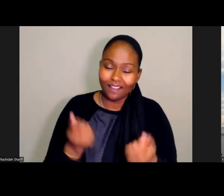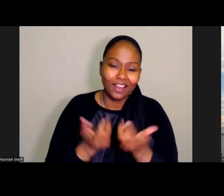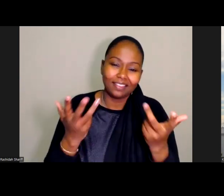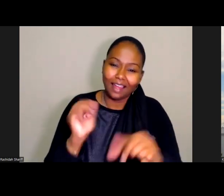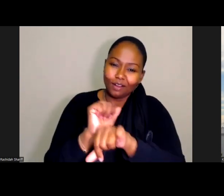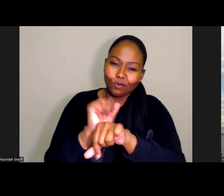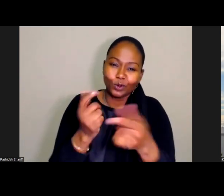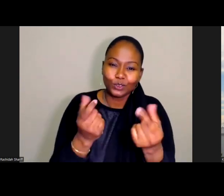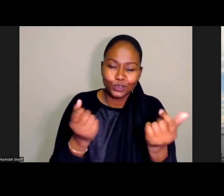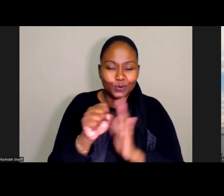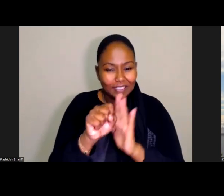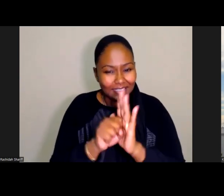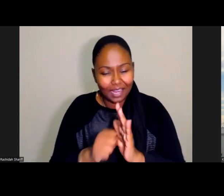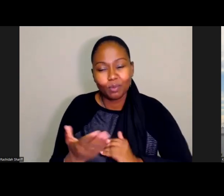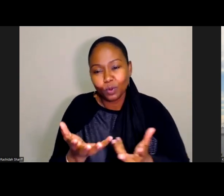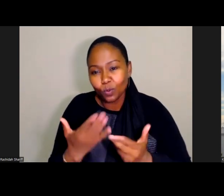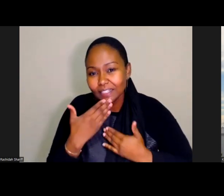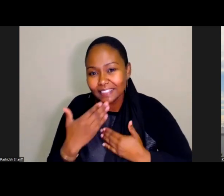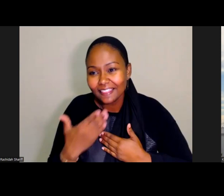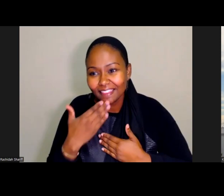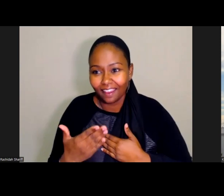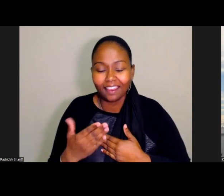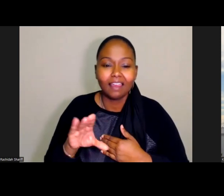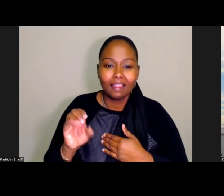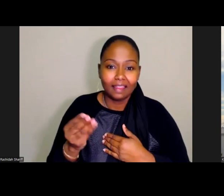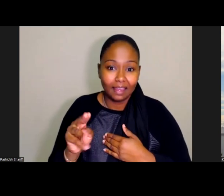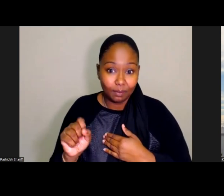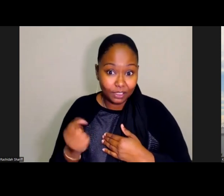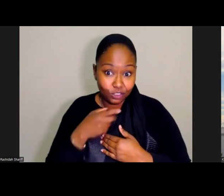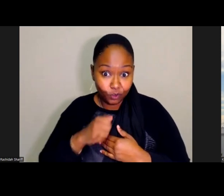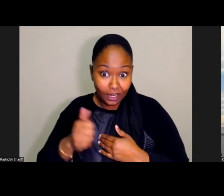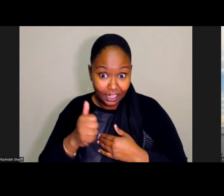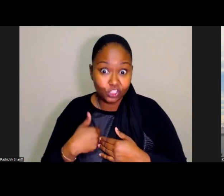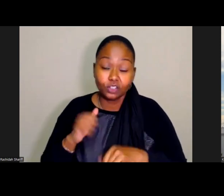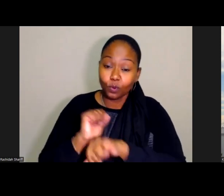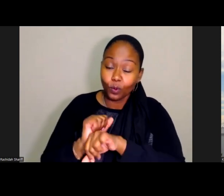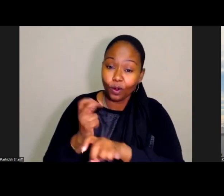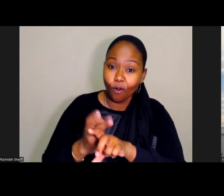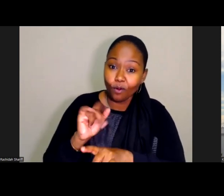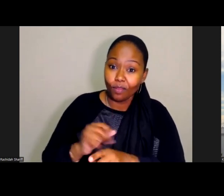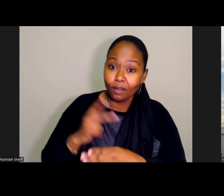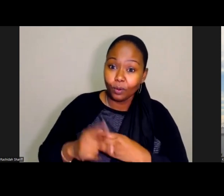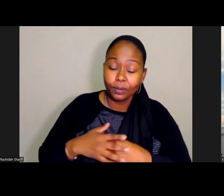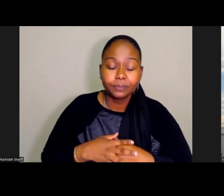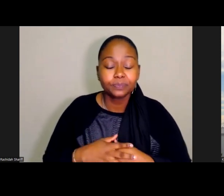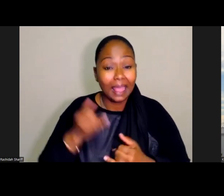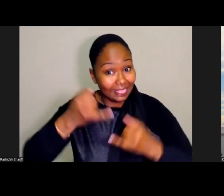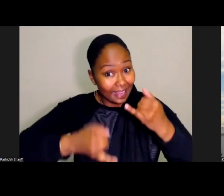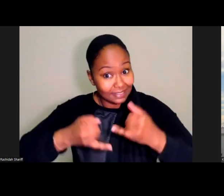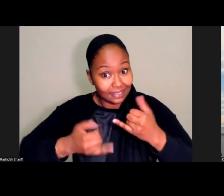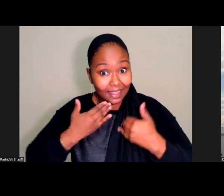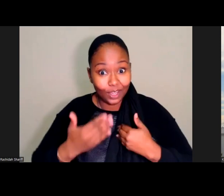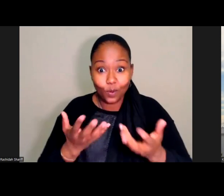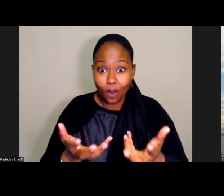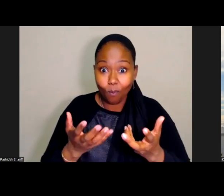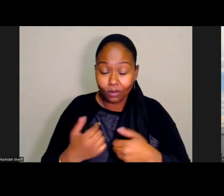to having Stephanie's, but just wanted to thank the Commission on Aging for getting in early and getting in often and staying in there. And then my last thank you, I cannot